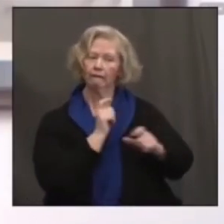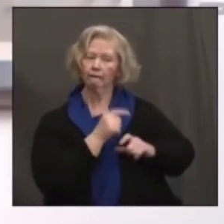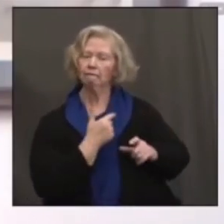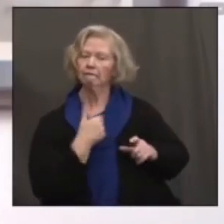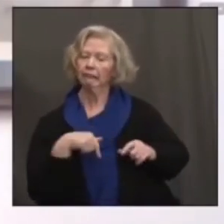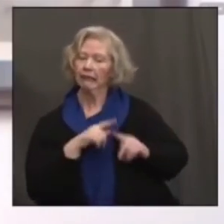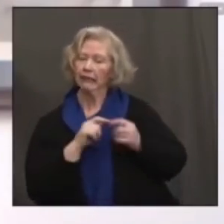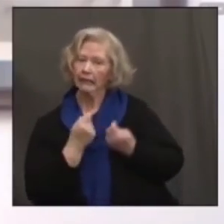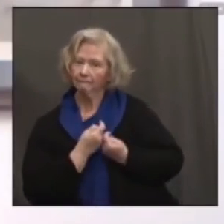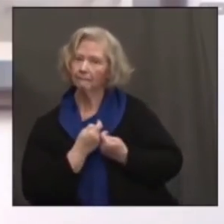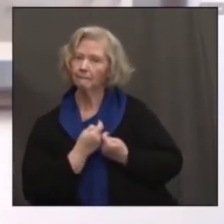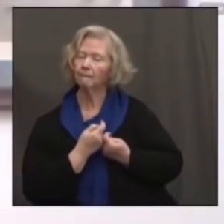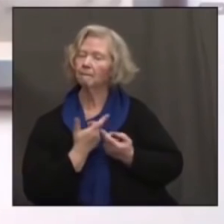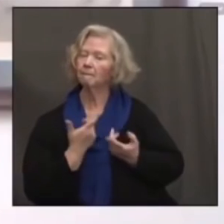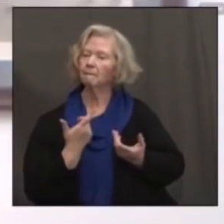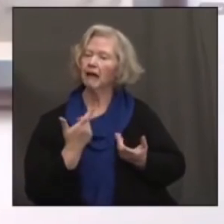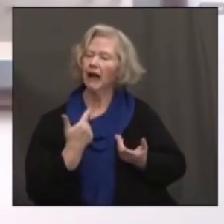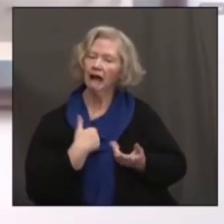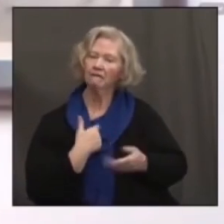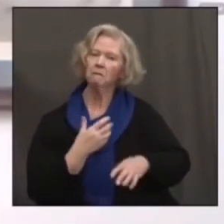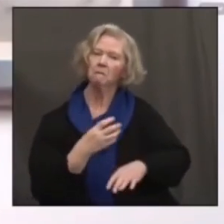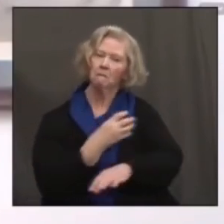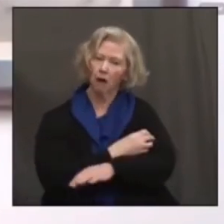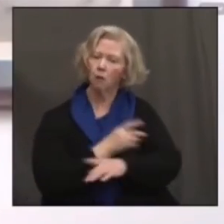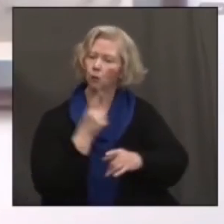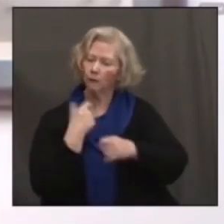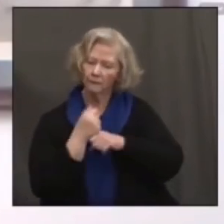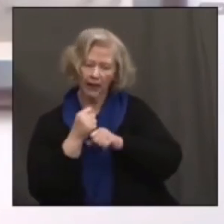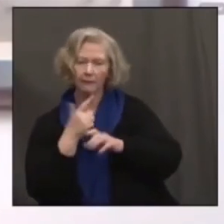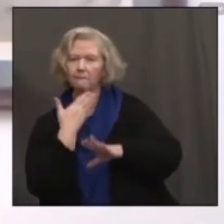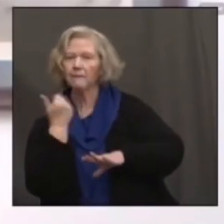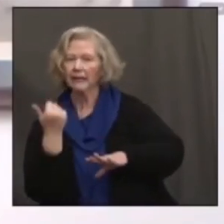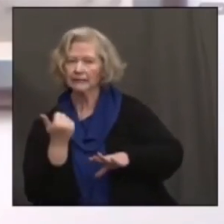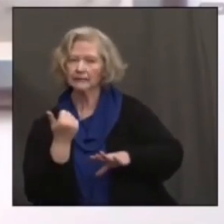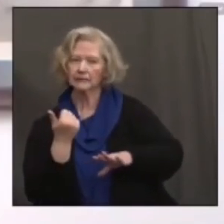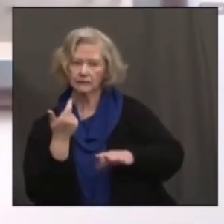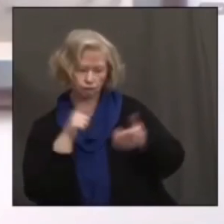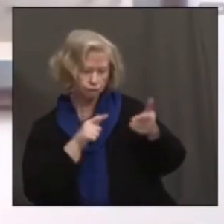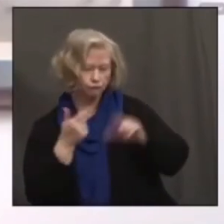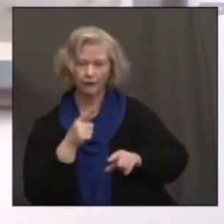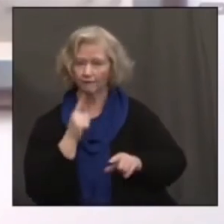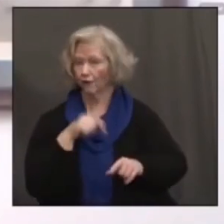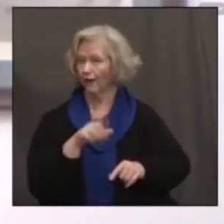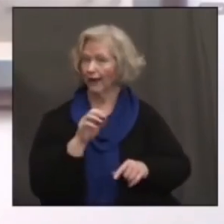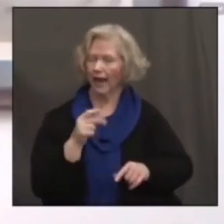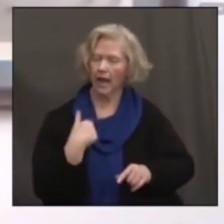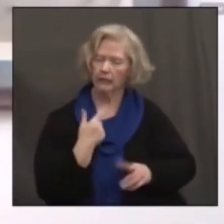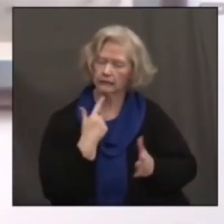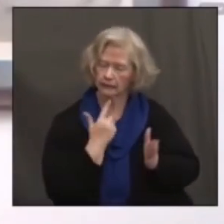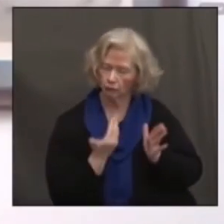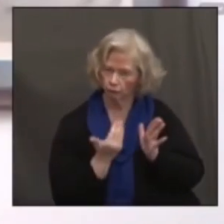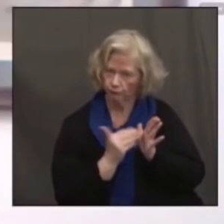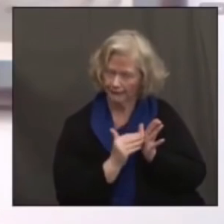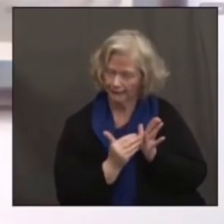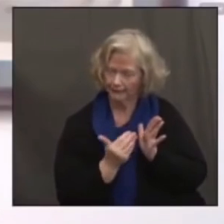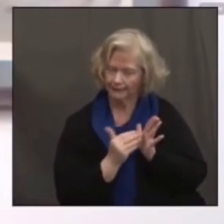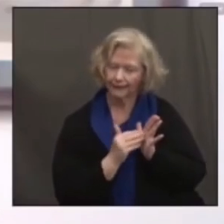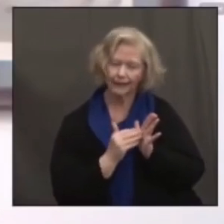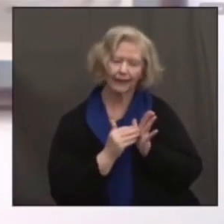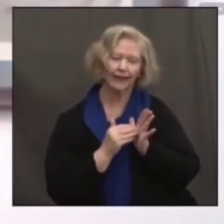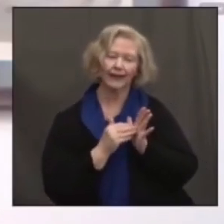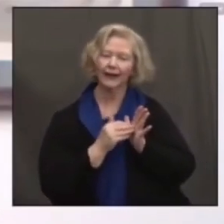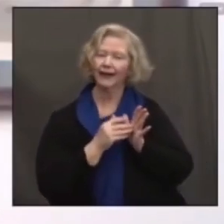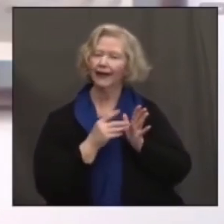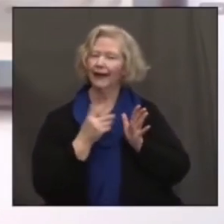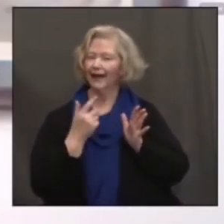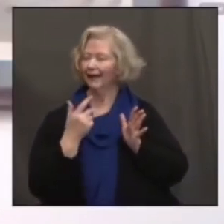negotiate the best deal on behalf of the people of Connecticut. And I keep saying this over and over. And I've been saying